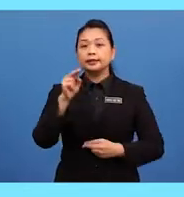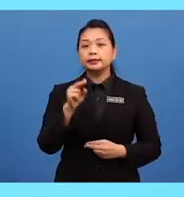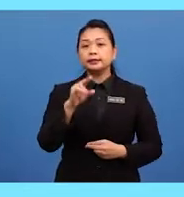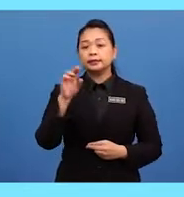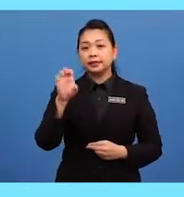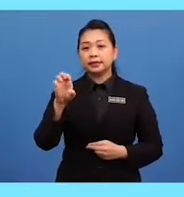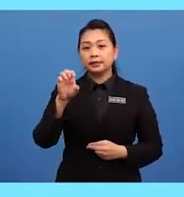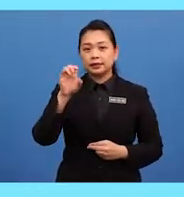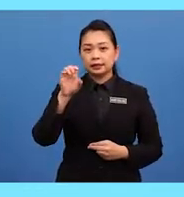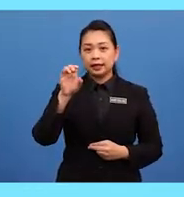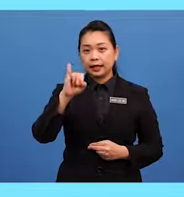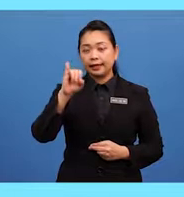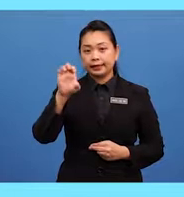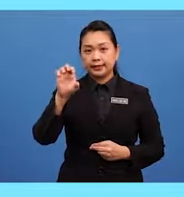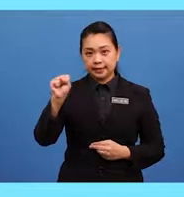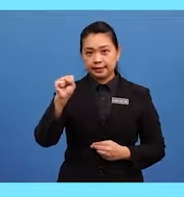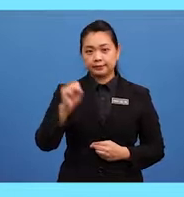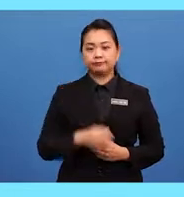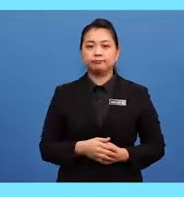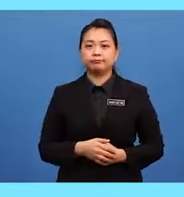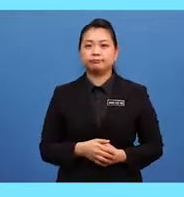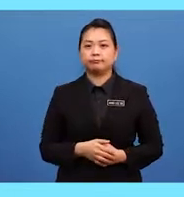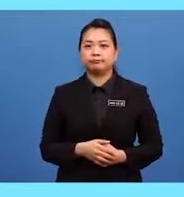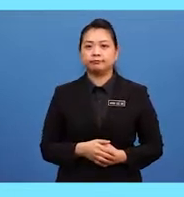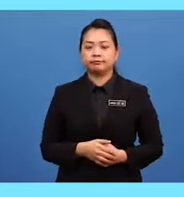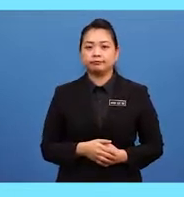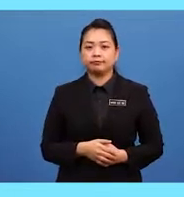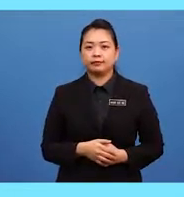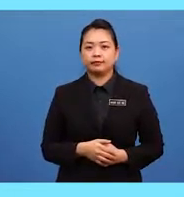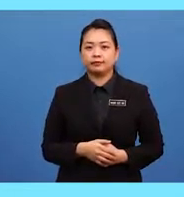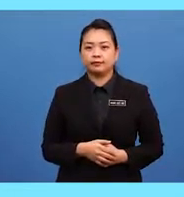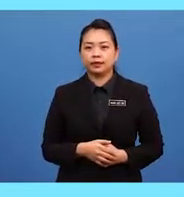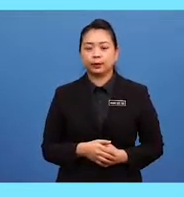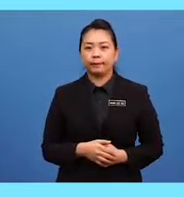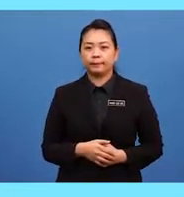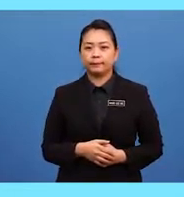So, one baby and six babies.